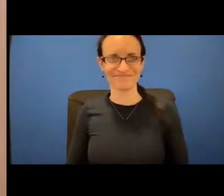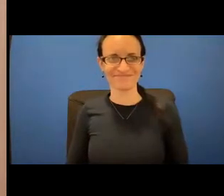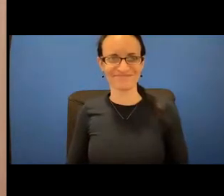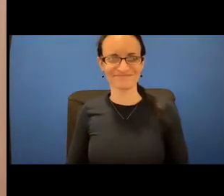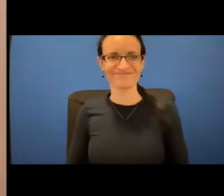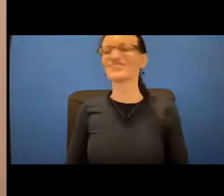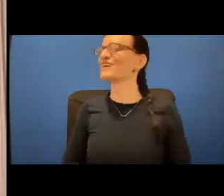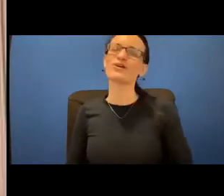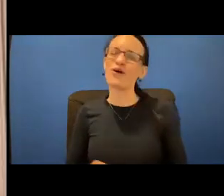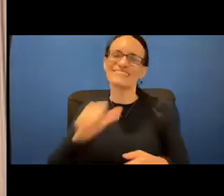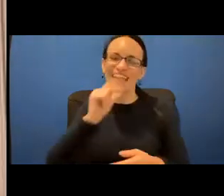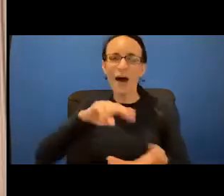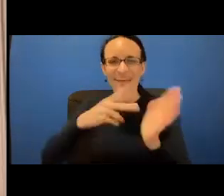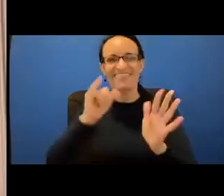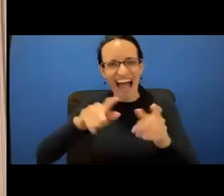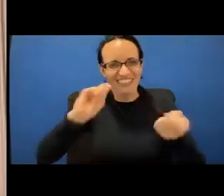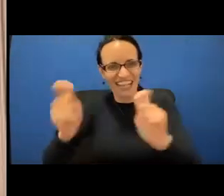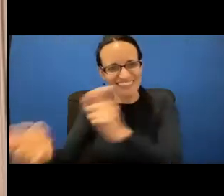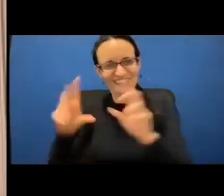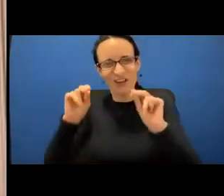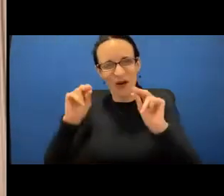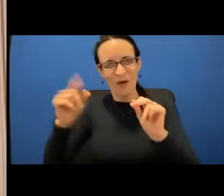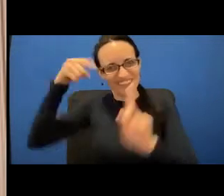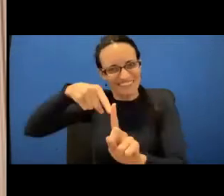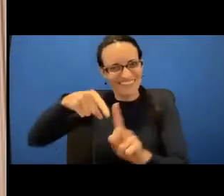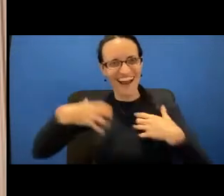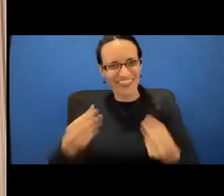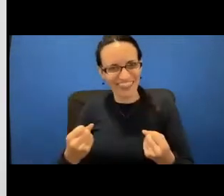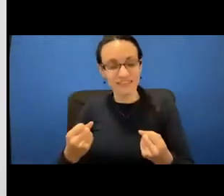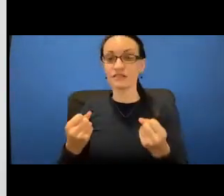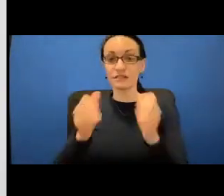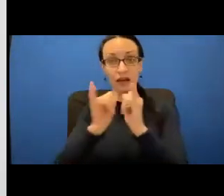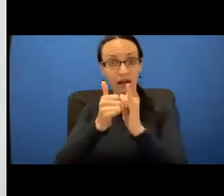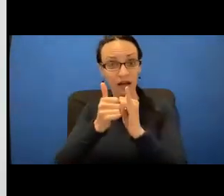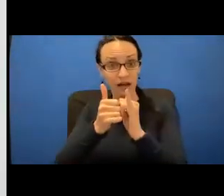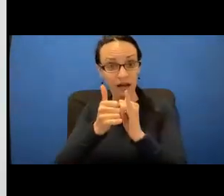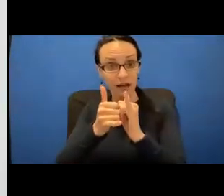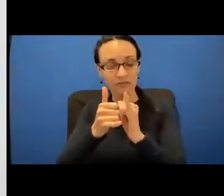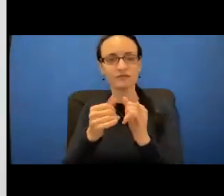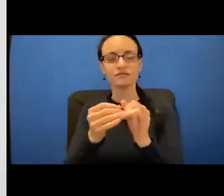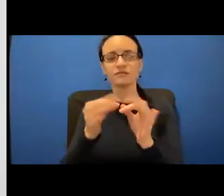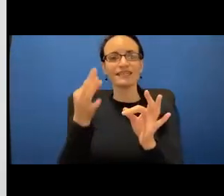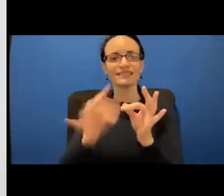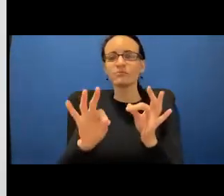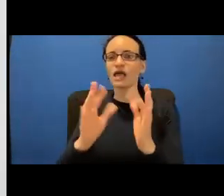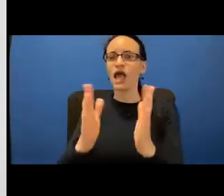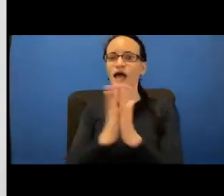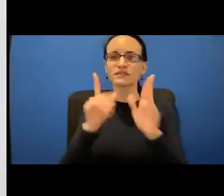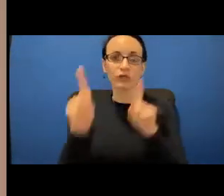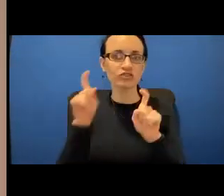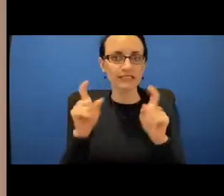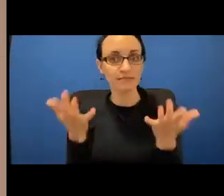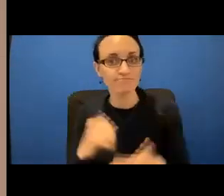No, not like that. I mean, for your health. How? Simply just by asking questions.